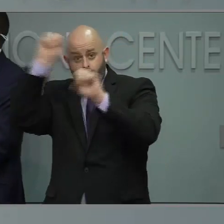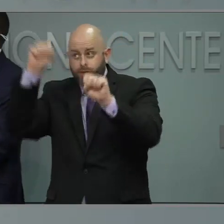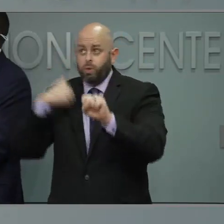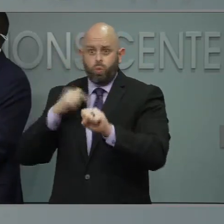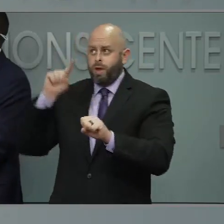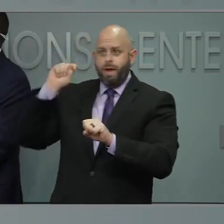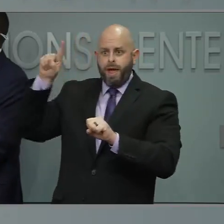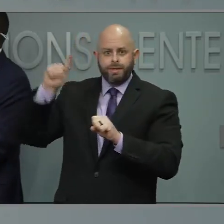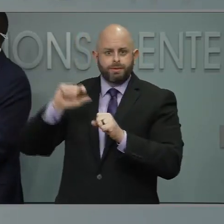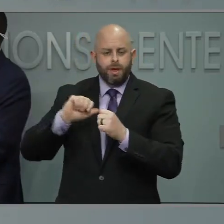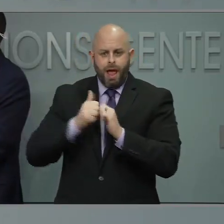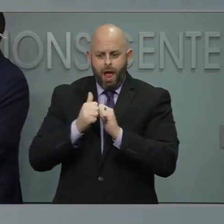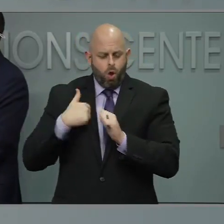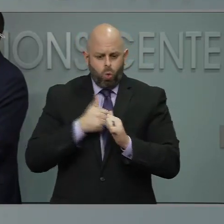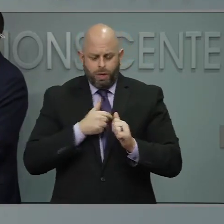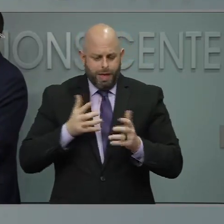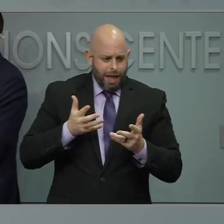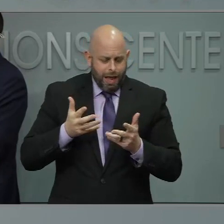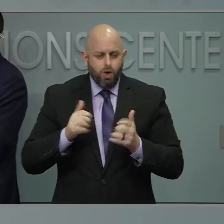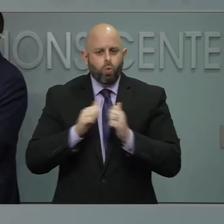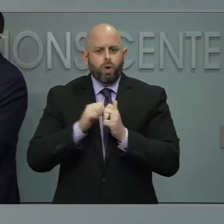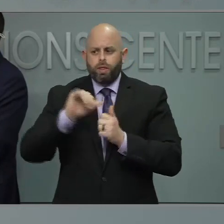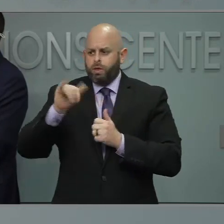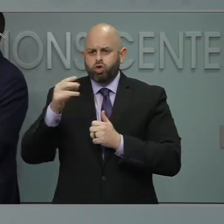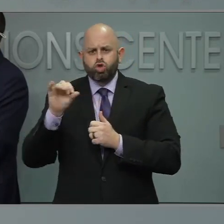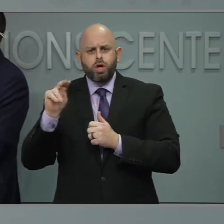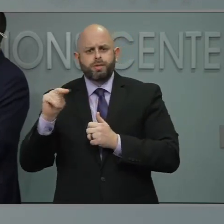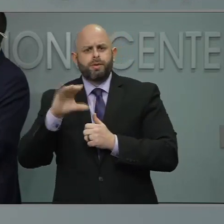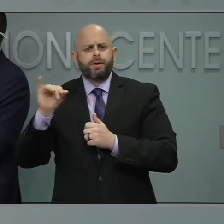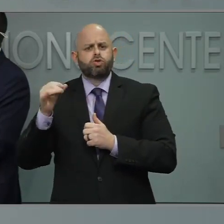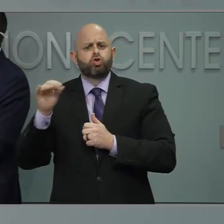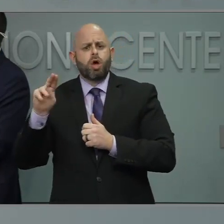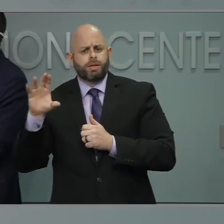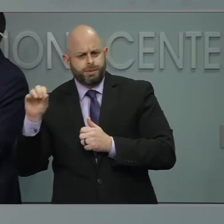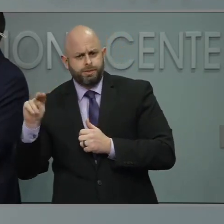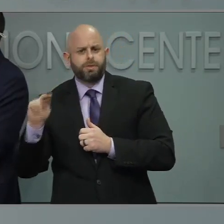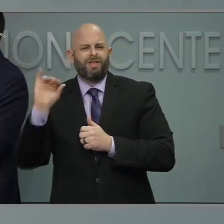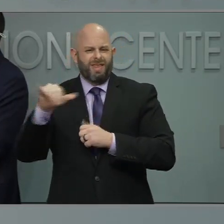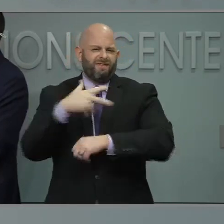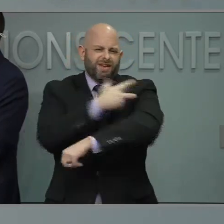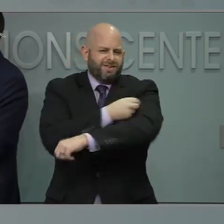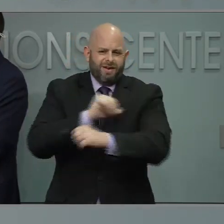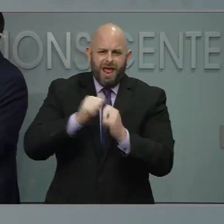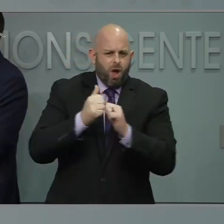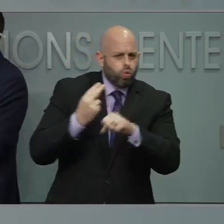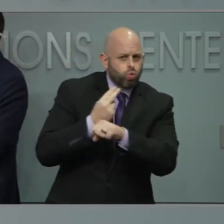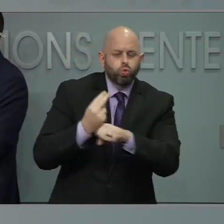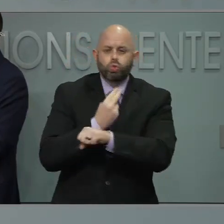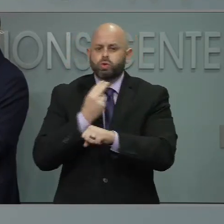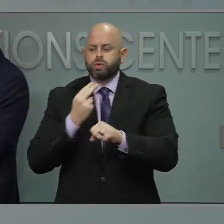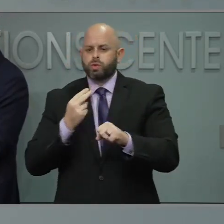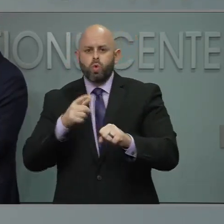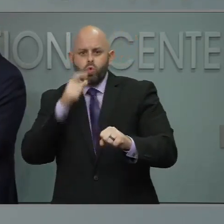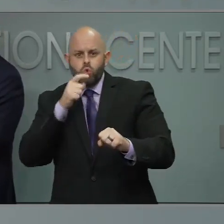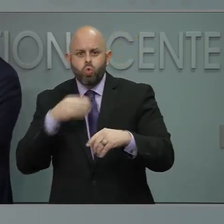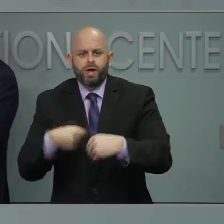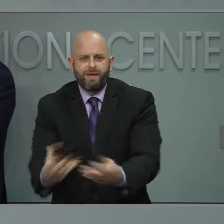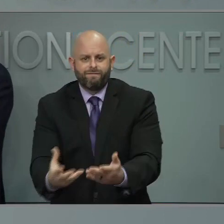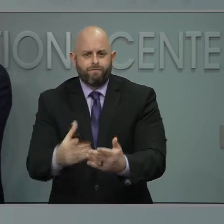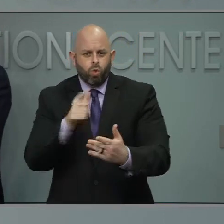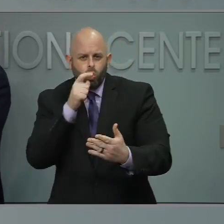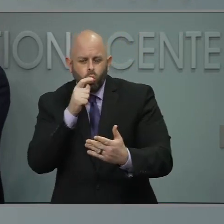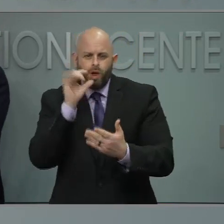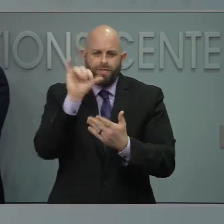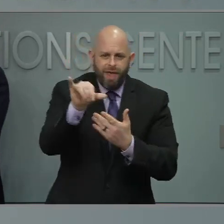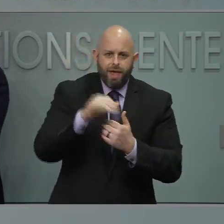questions that you're asking me. Tell us how we can use this vaccine and where we should target. They want to